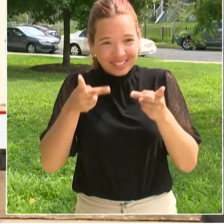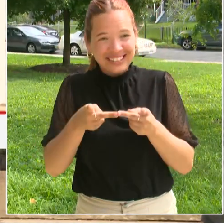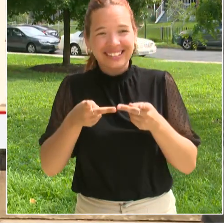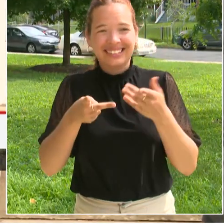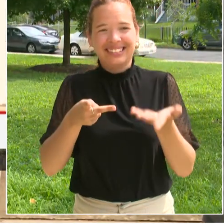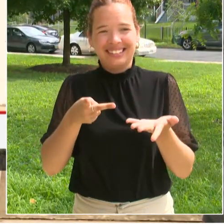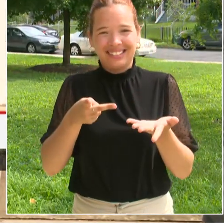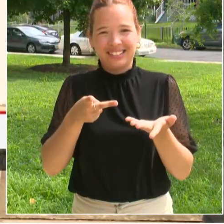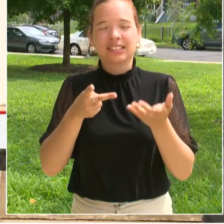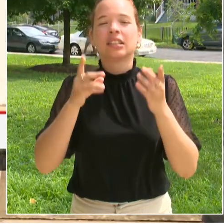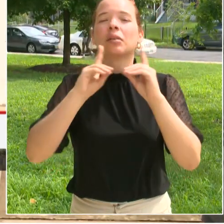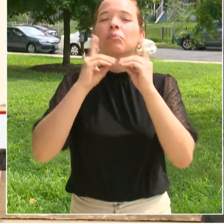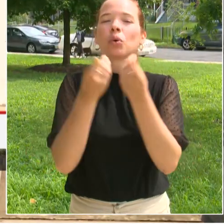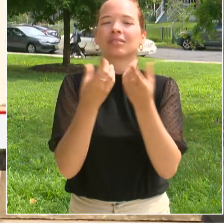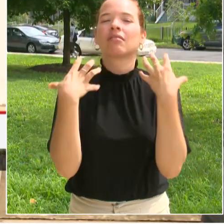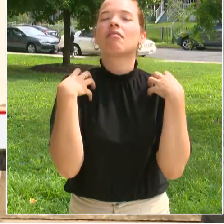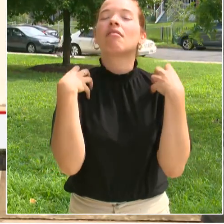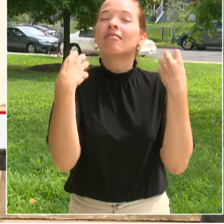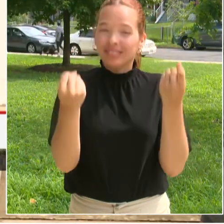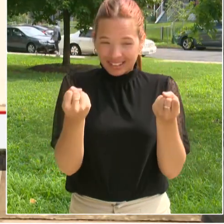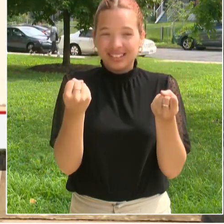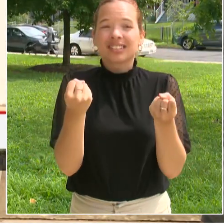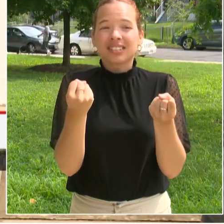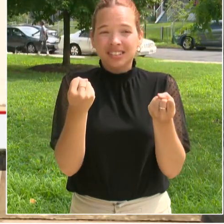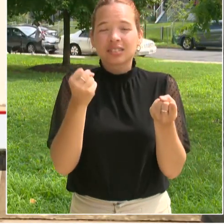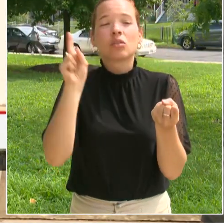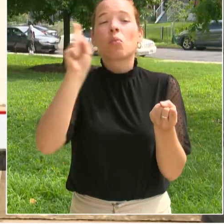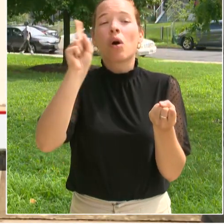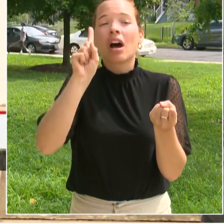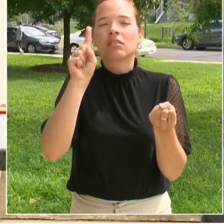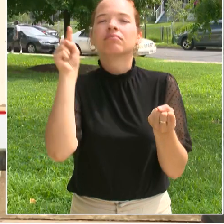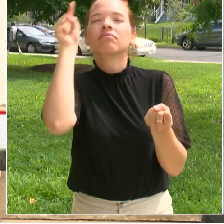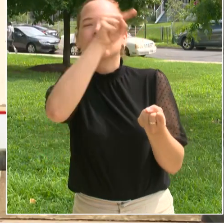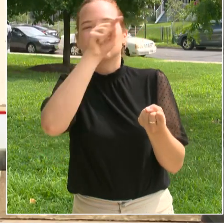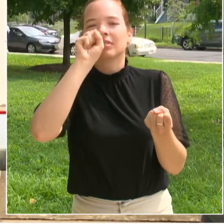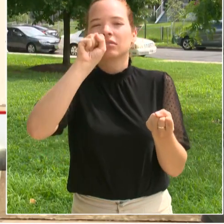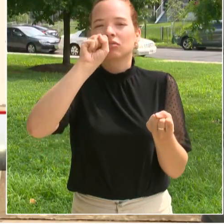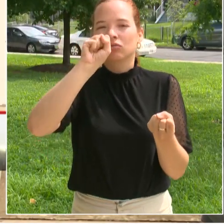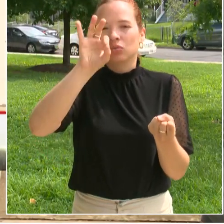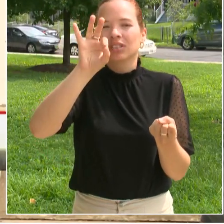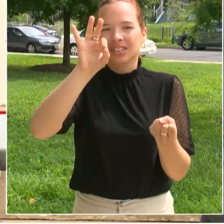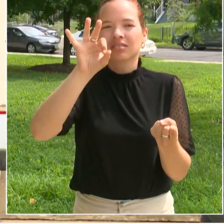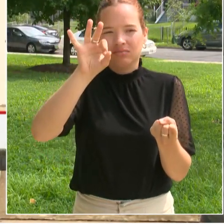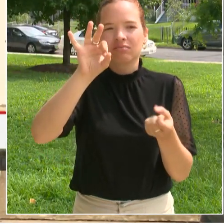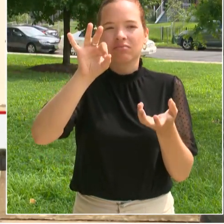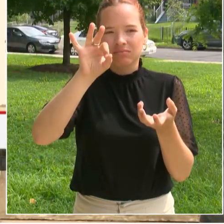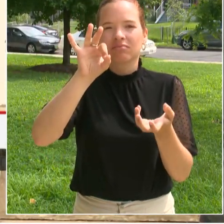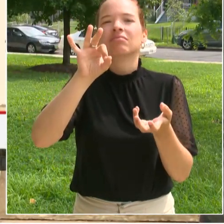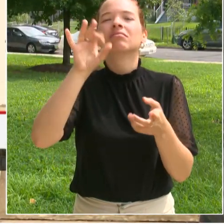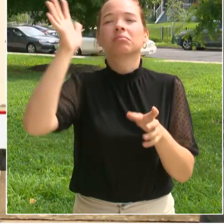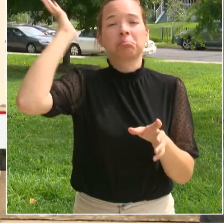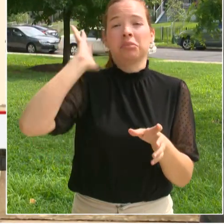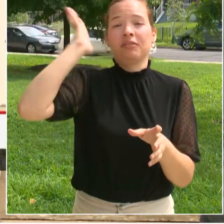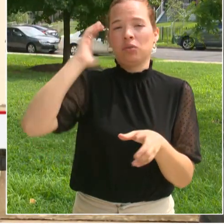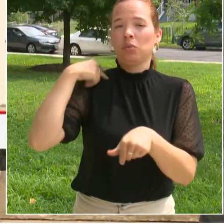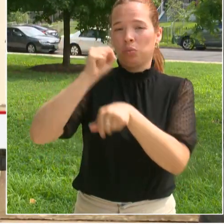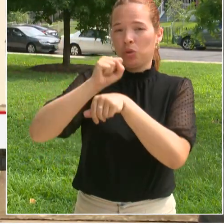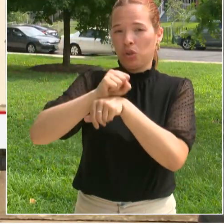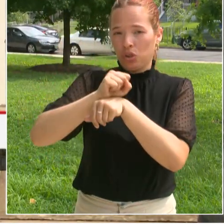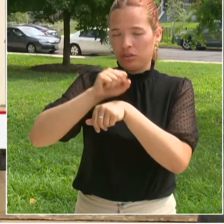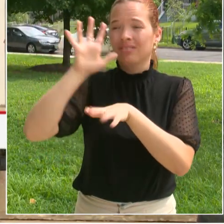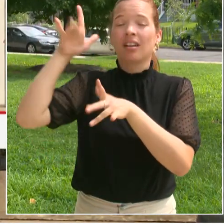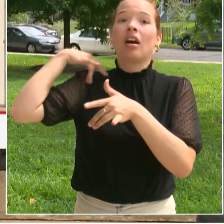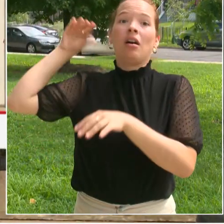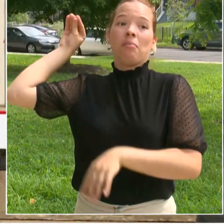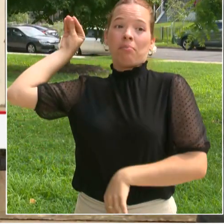was the chief health equity officer and the director of the office of health equity. I am really excited to bring that experience and build on the vision